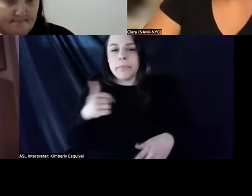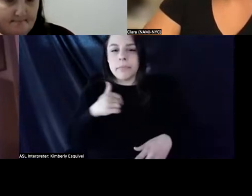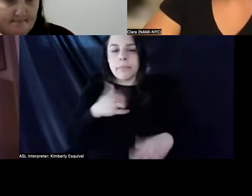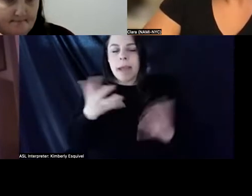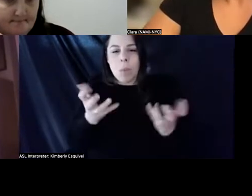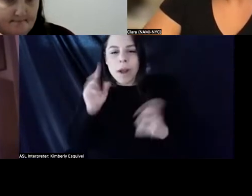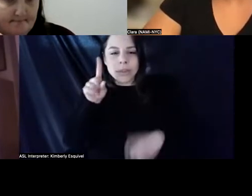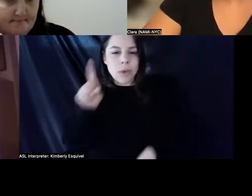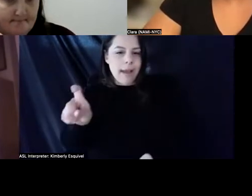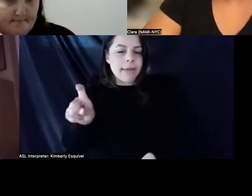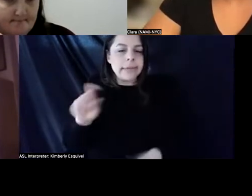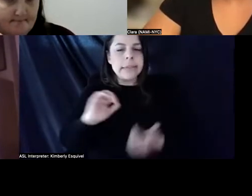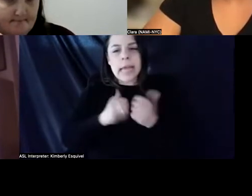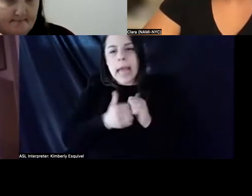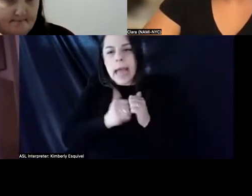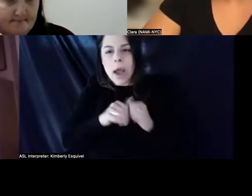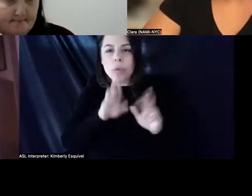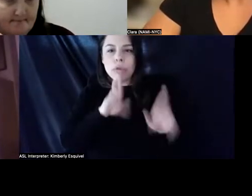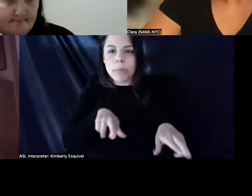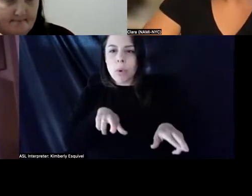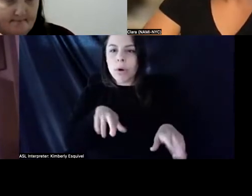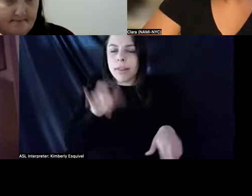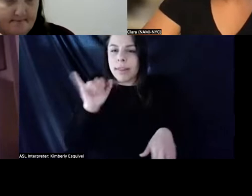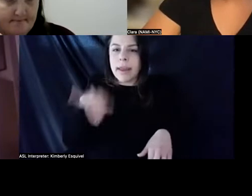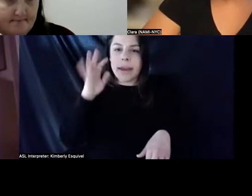that question, like, how, how would I report something like that?